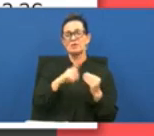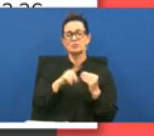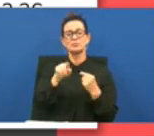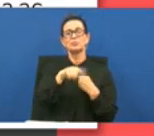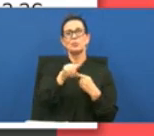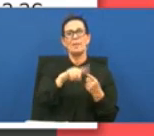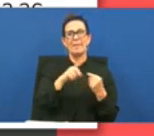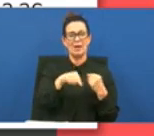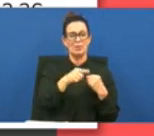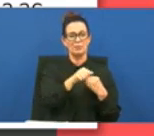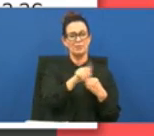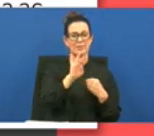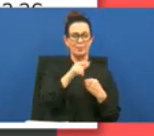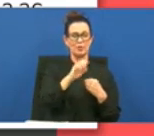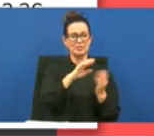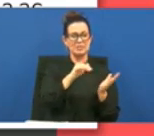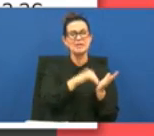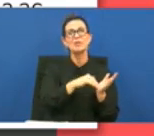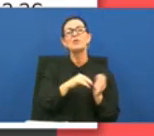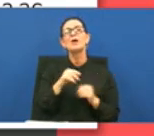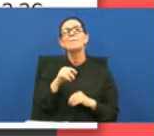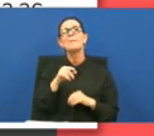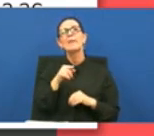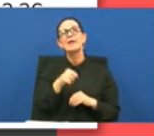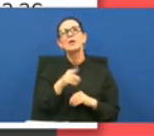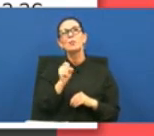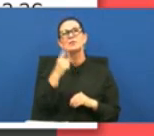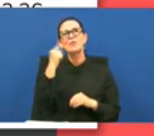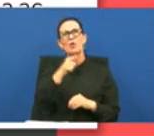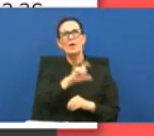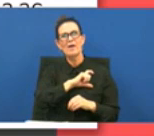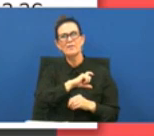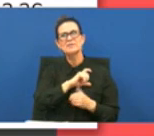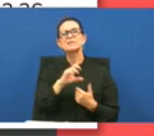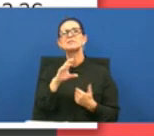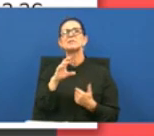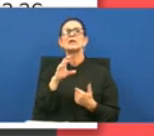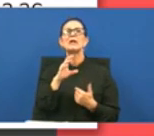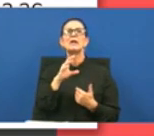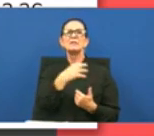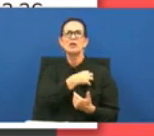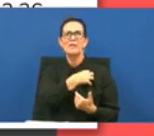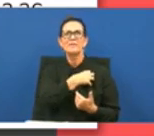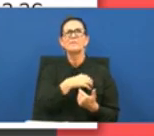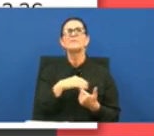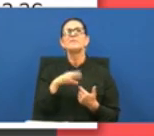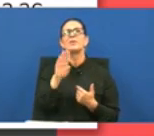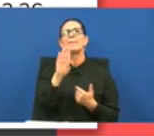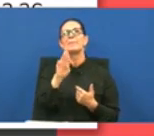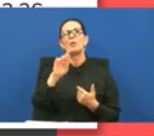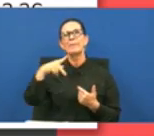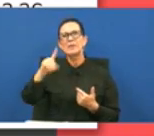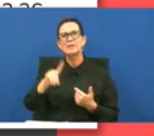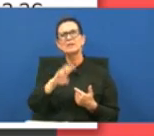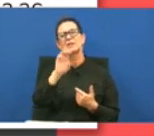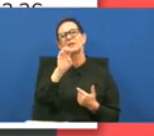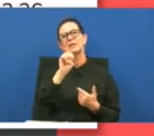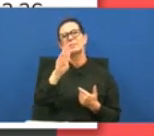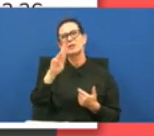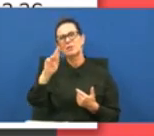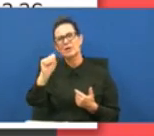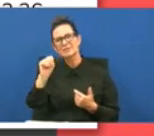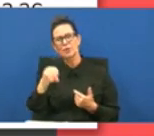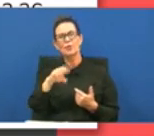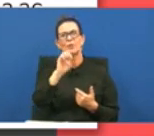said this this would be a diversion for law enforcement and then also an alternative to the emergency room department so of